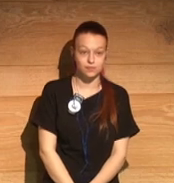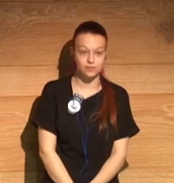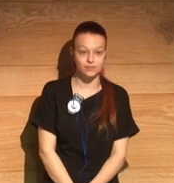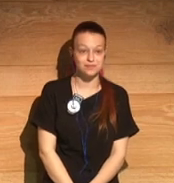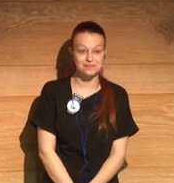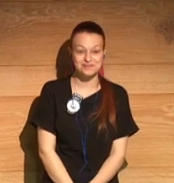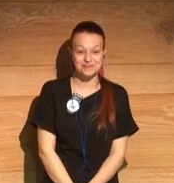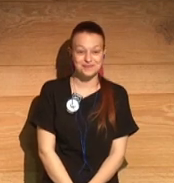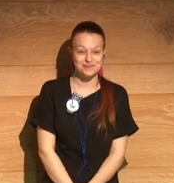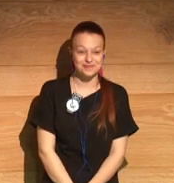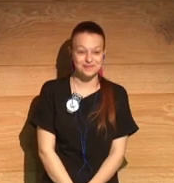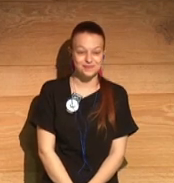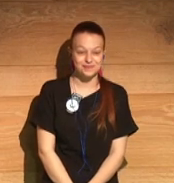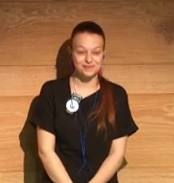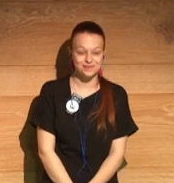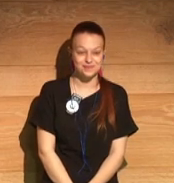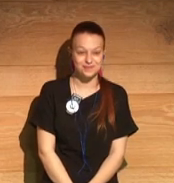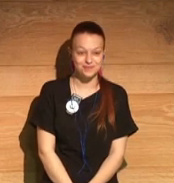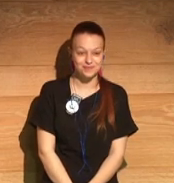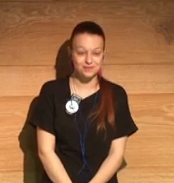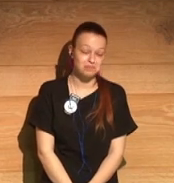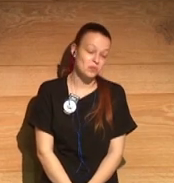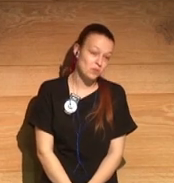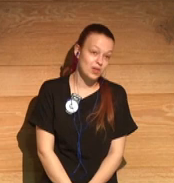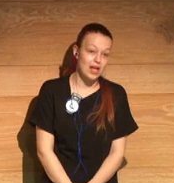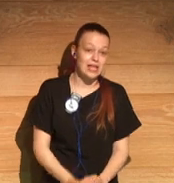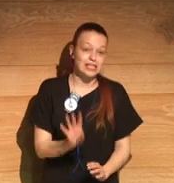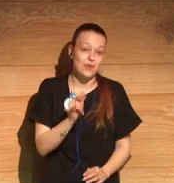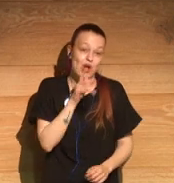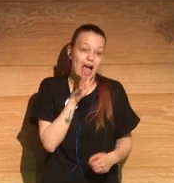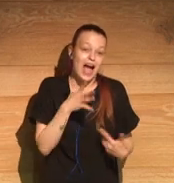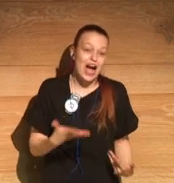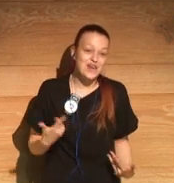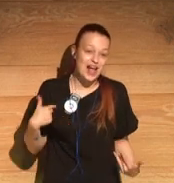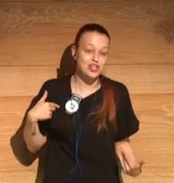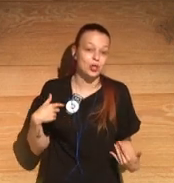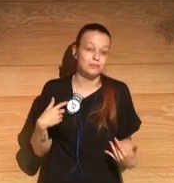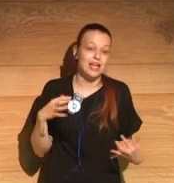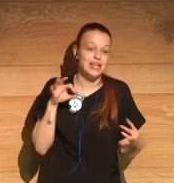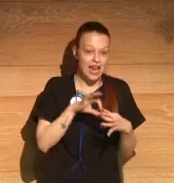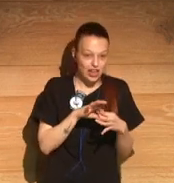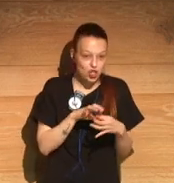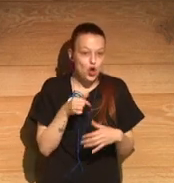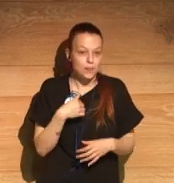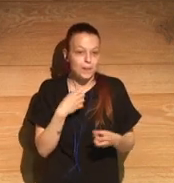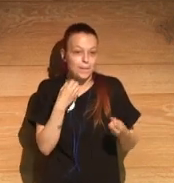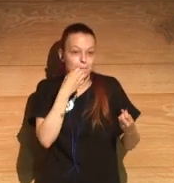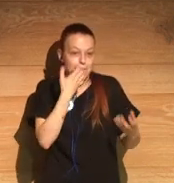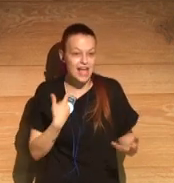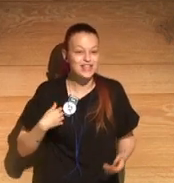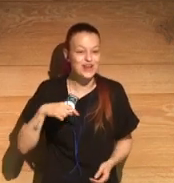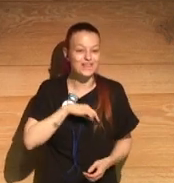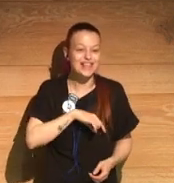Yeah, yeah, you know, I'm in a relationship now and I'm happy and sure, you know, I